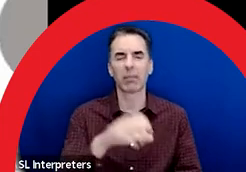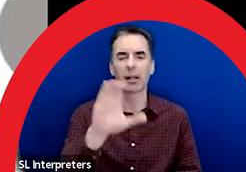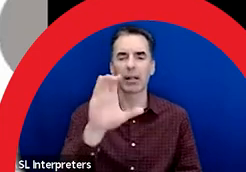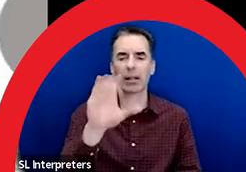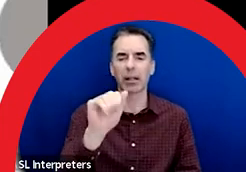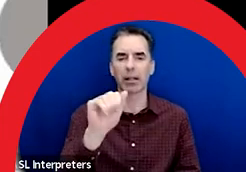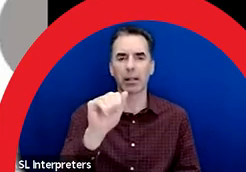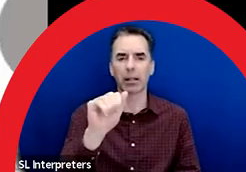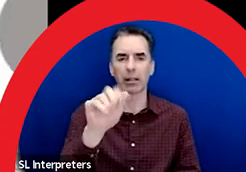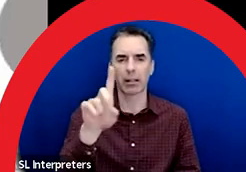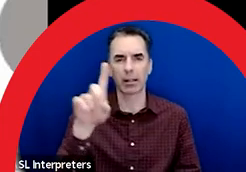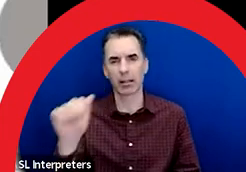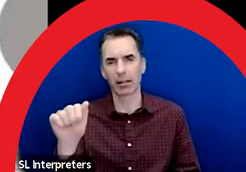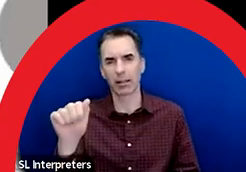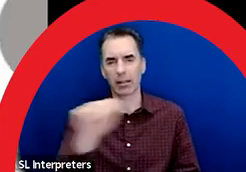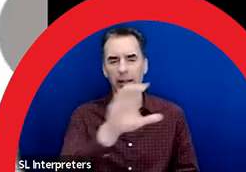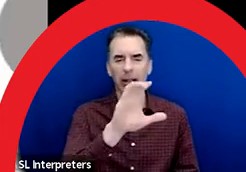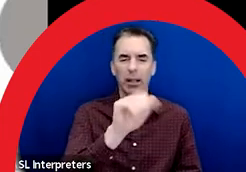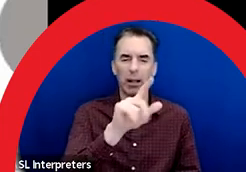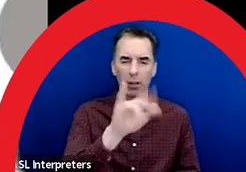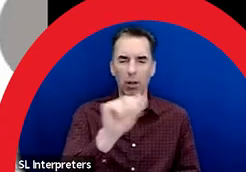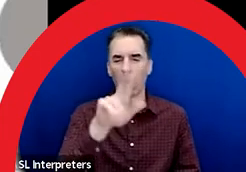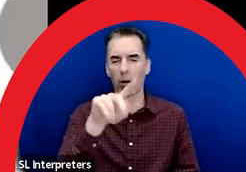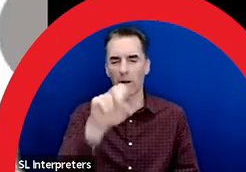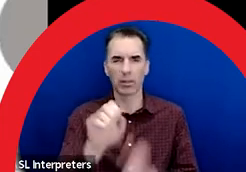CADA. And I'm the Public Art Projects Manager.